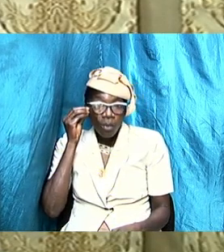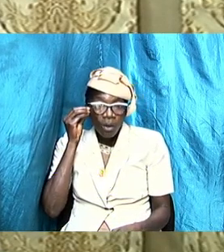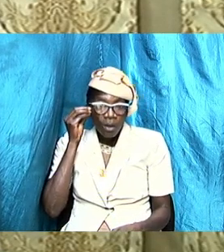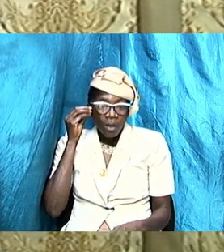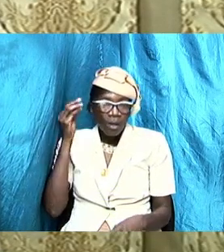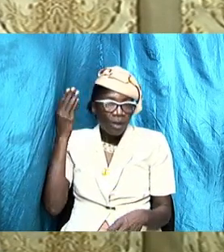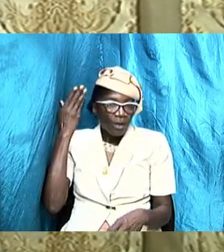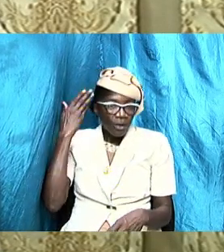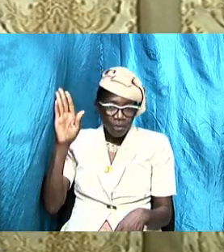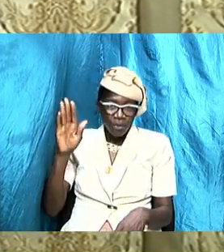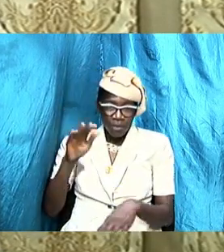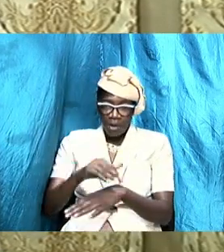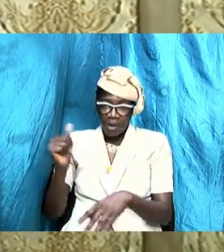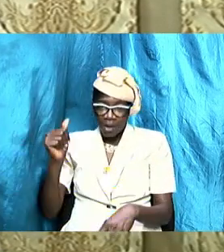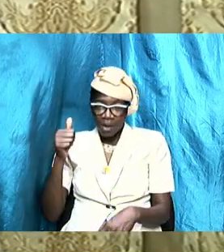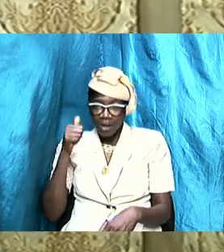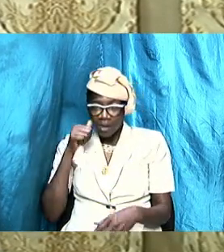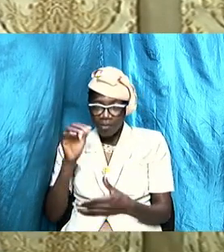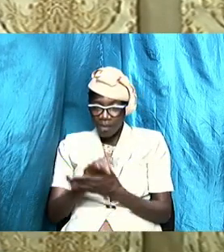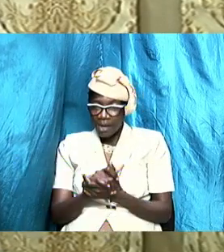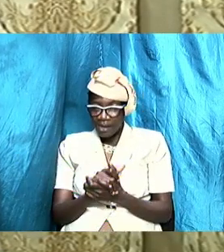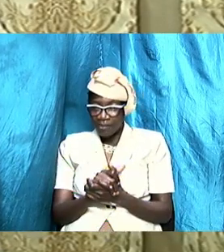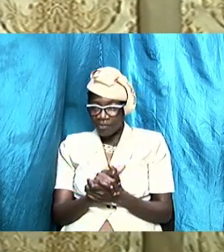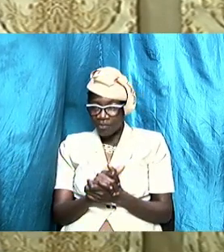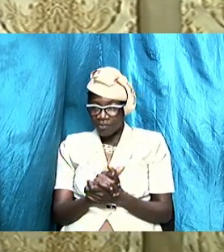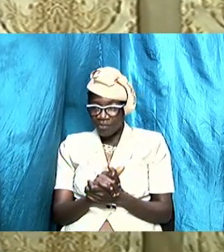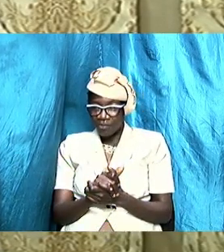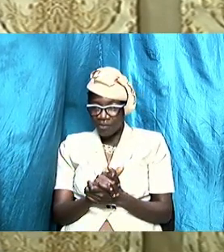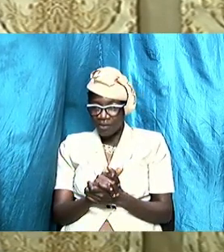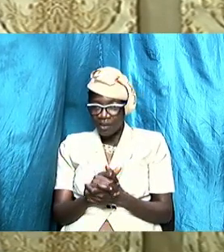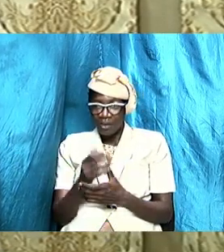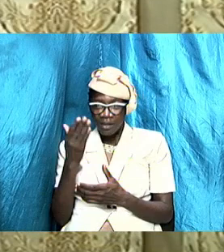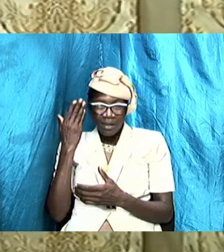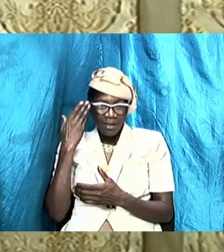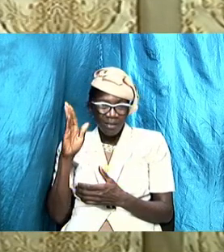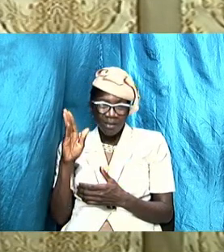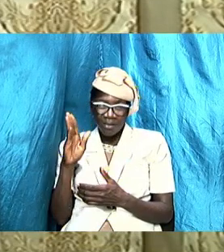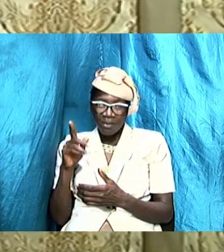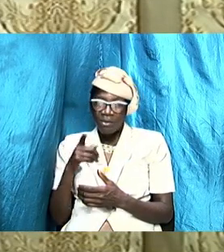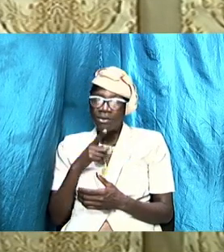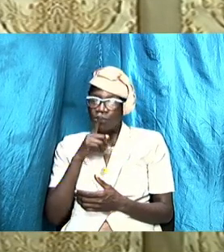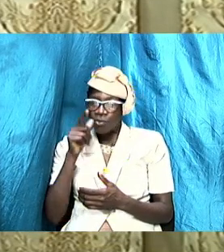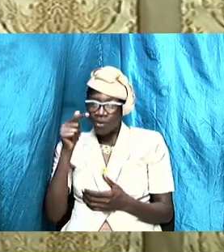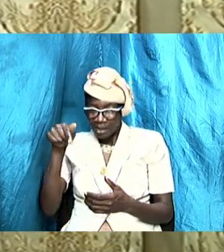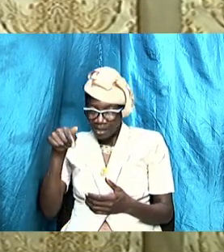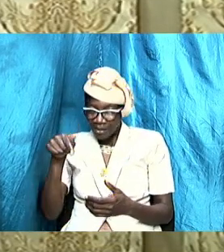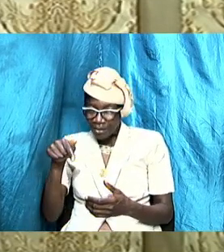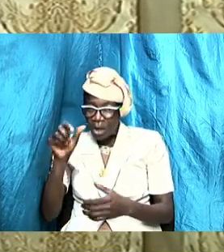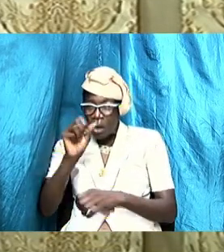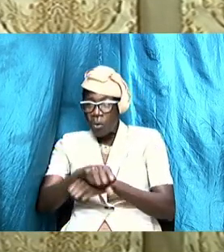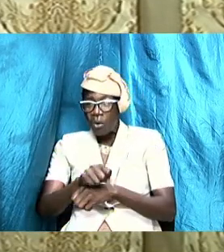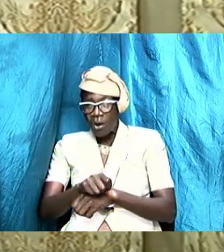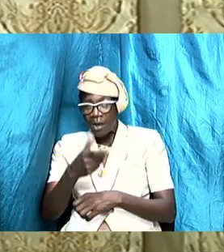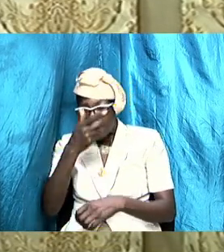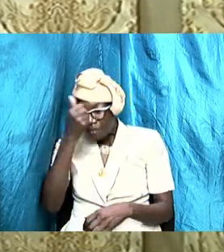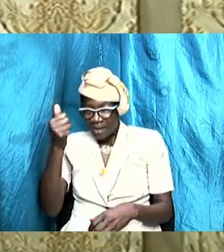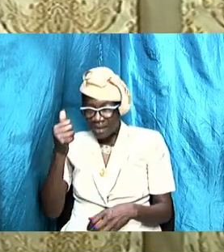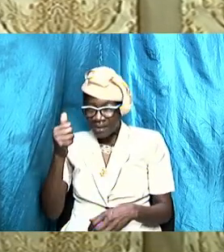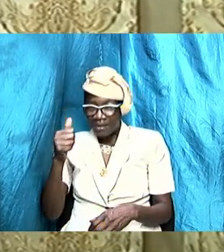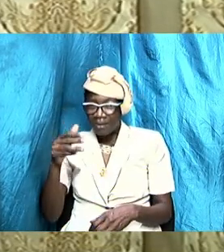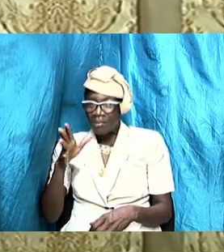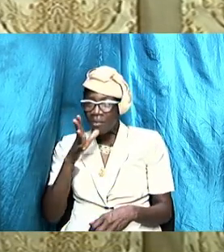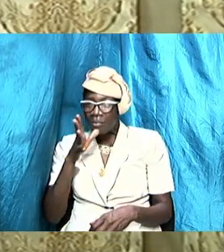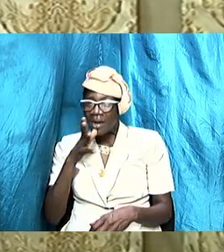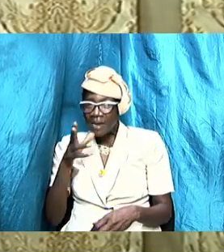call your wife and say no I don't have no tell you this you know I don't show this thing work I know she have a way you know